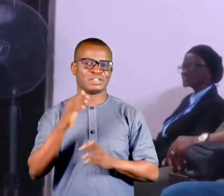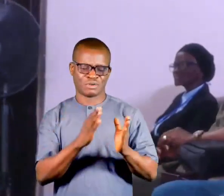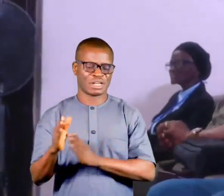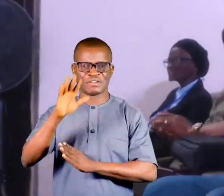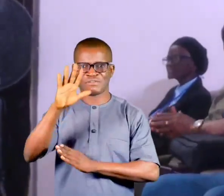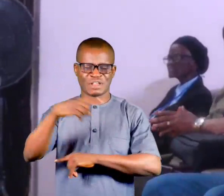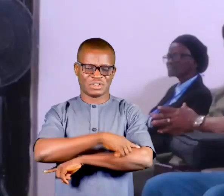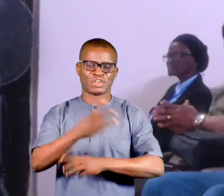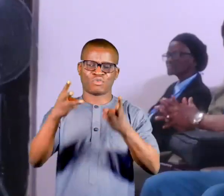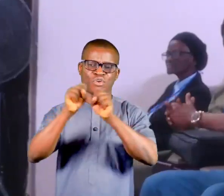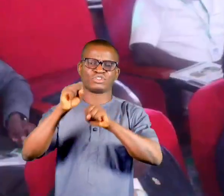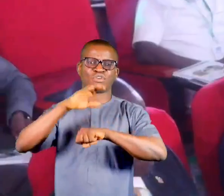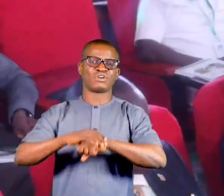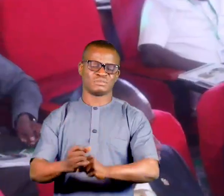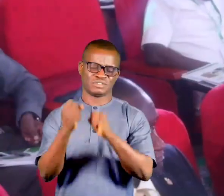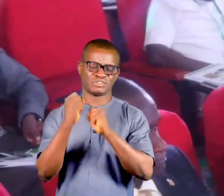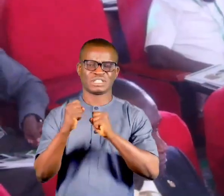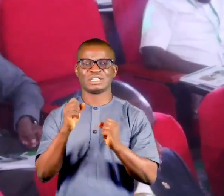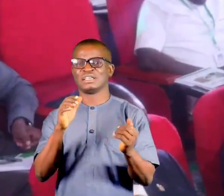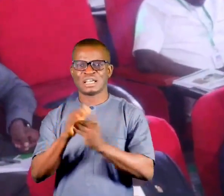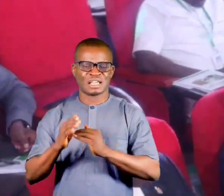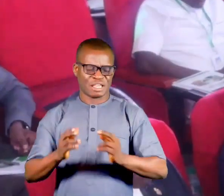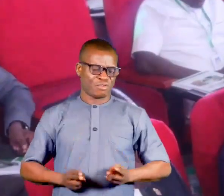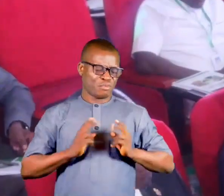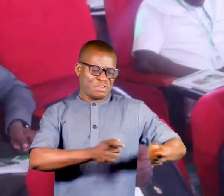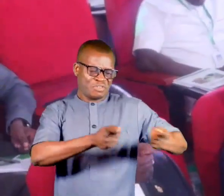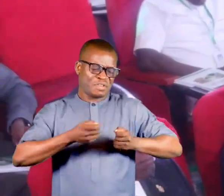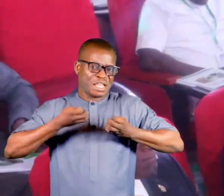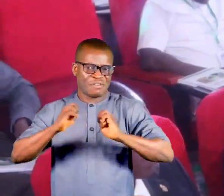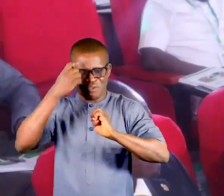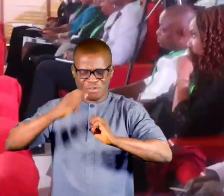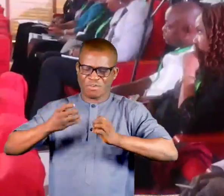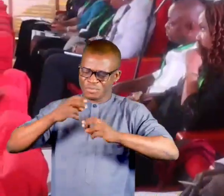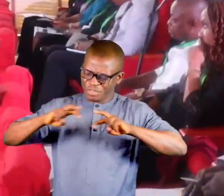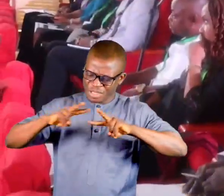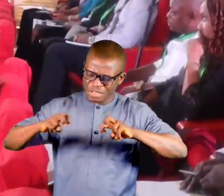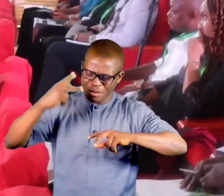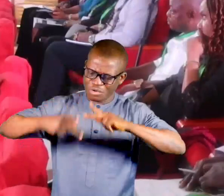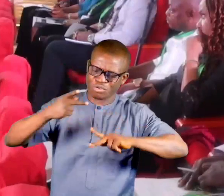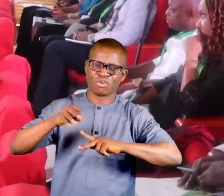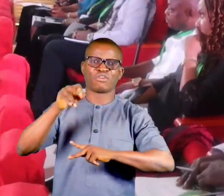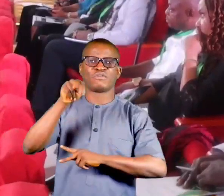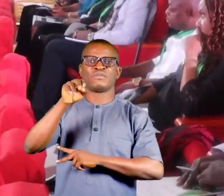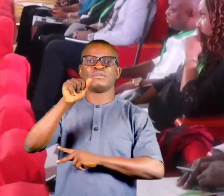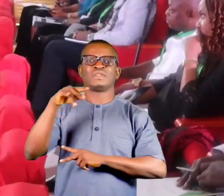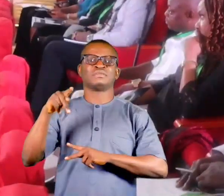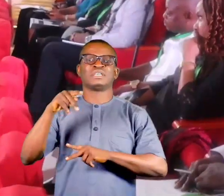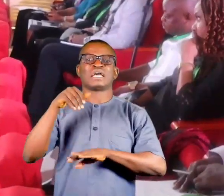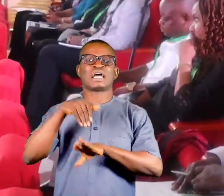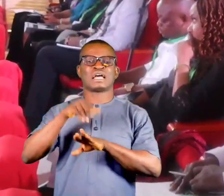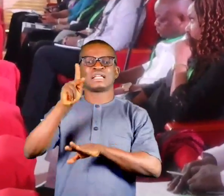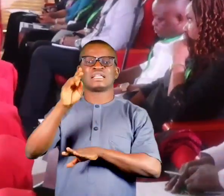recently organized a five-day workshop on strengthening anti-human trafficking efforts for investigators and prosecutors of Naptip at